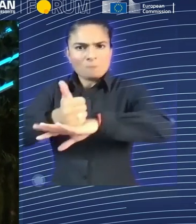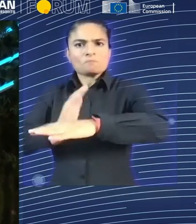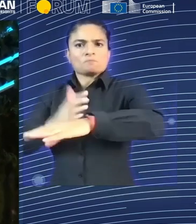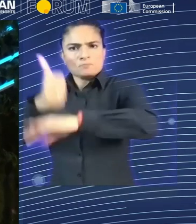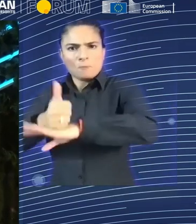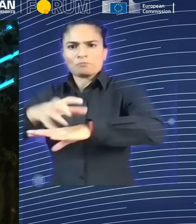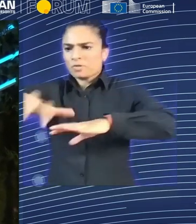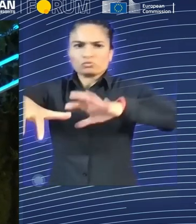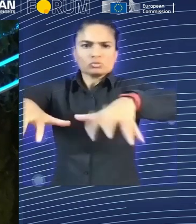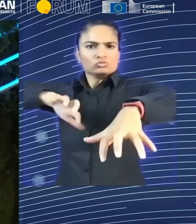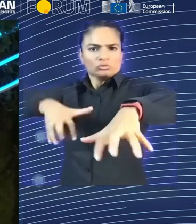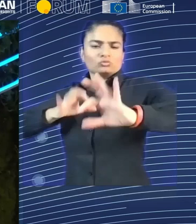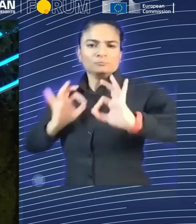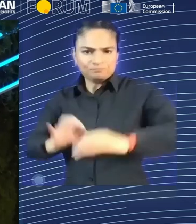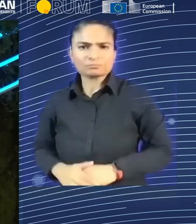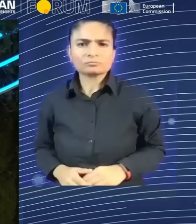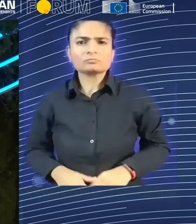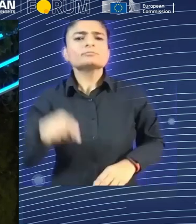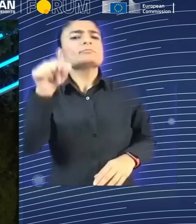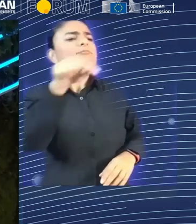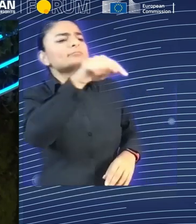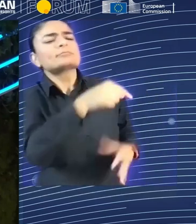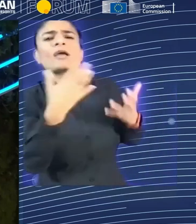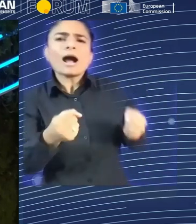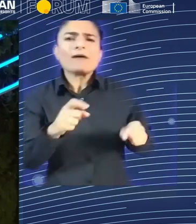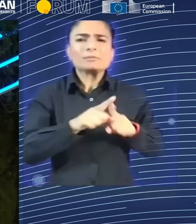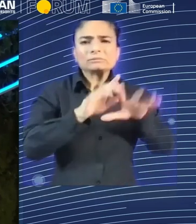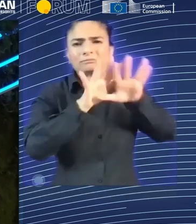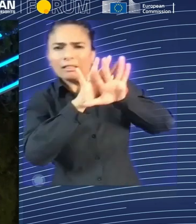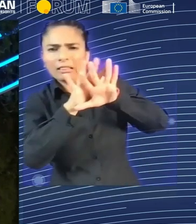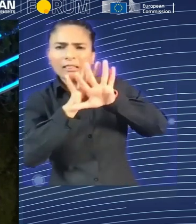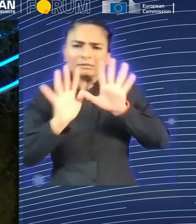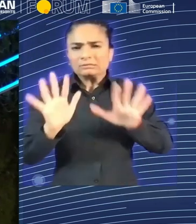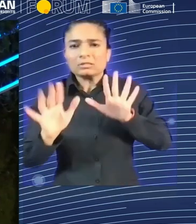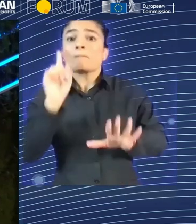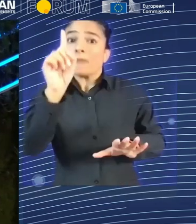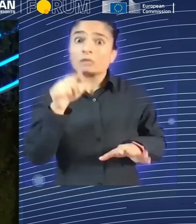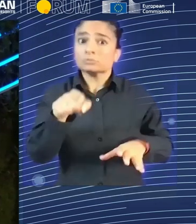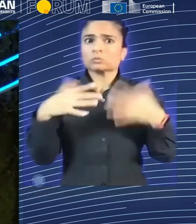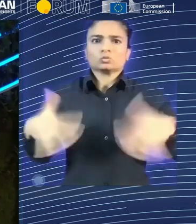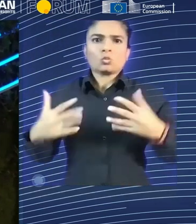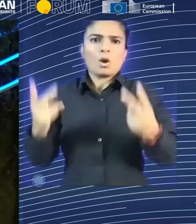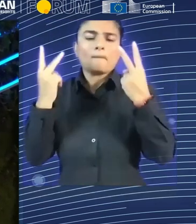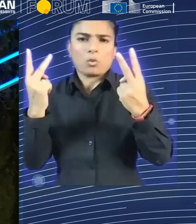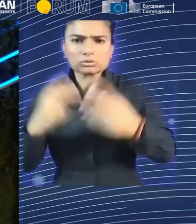And I think that is just as applicable when we're talking about the application of AI in the workforce.